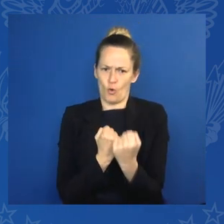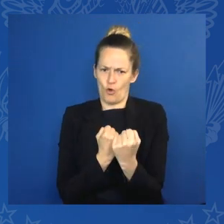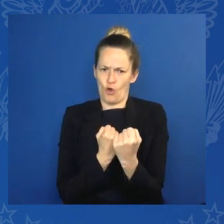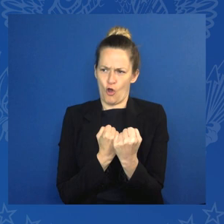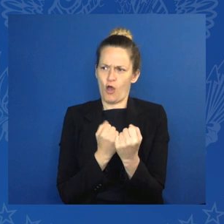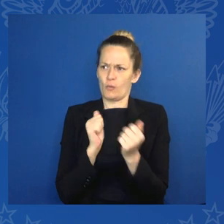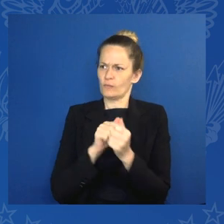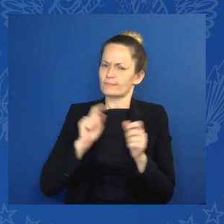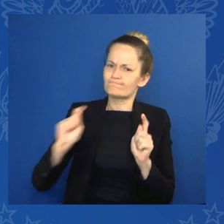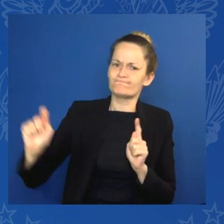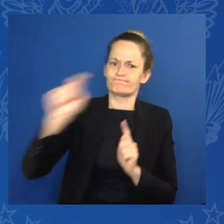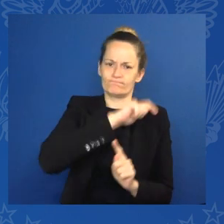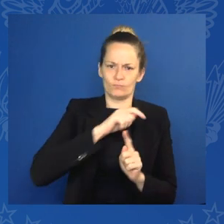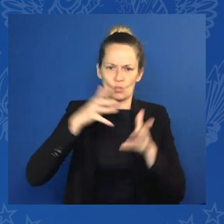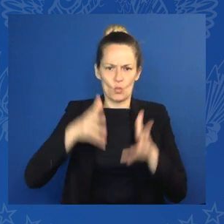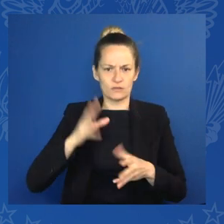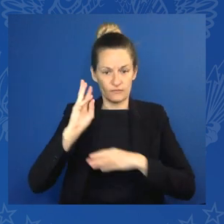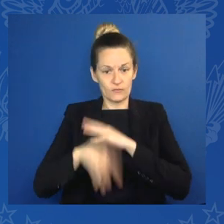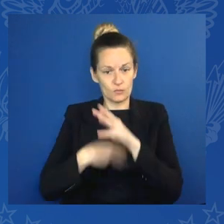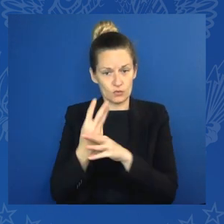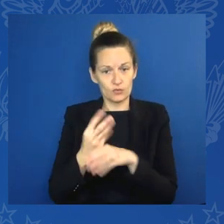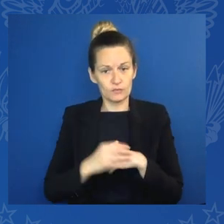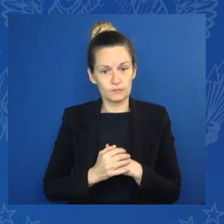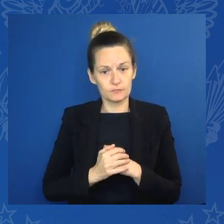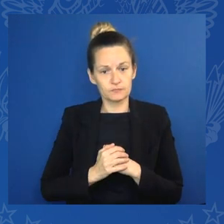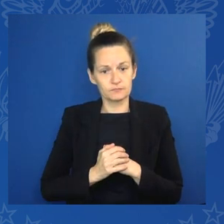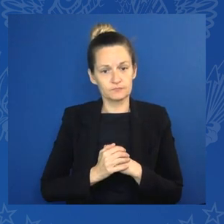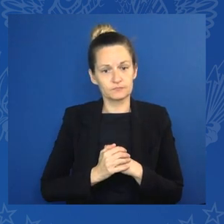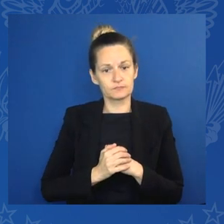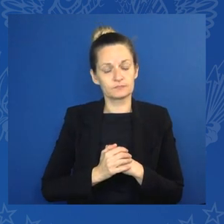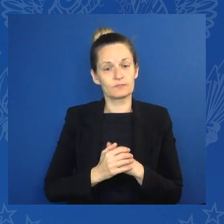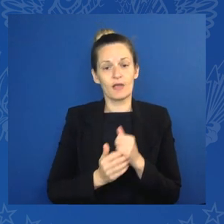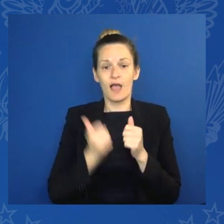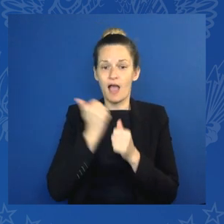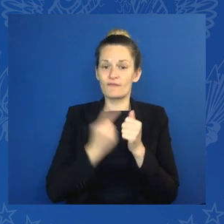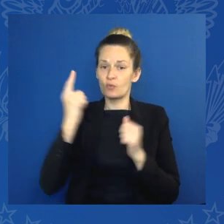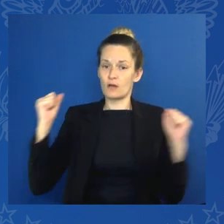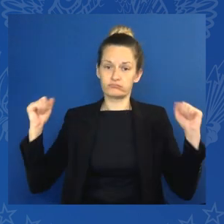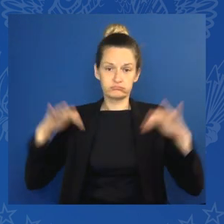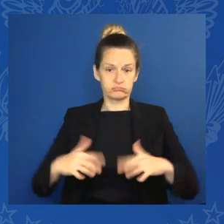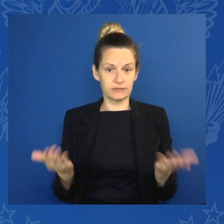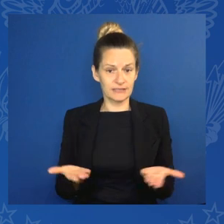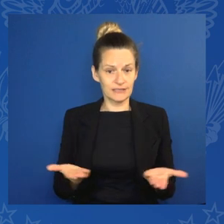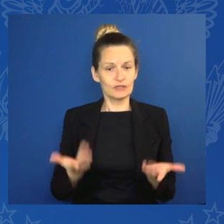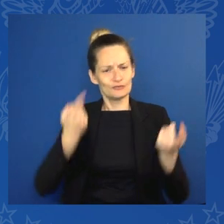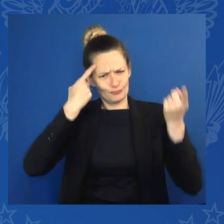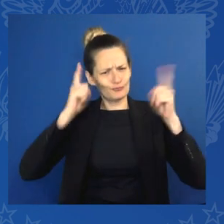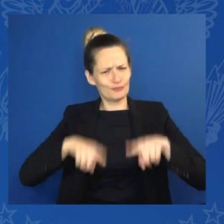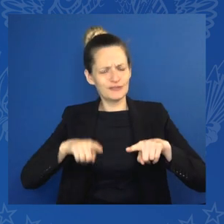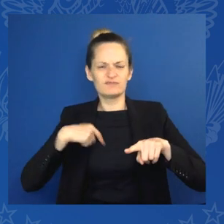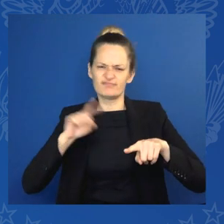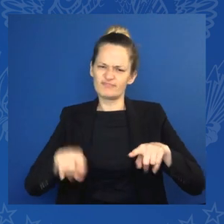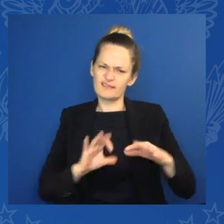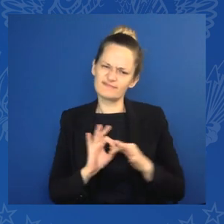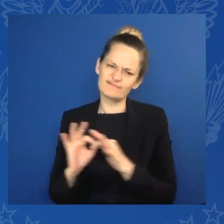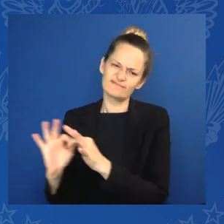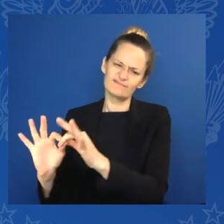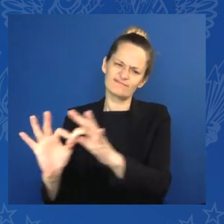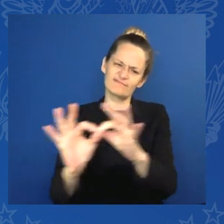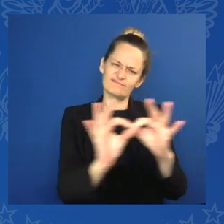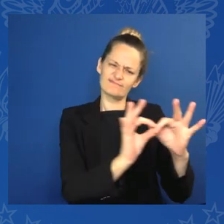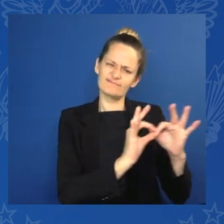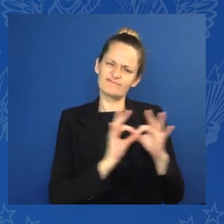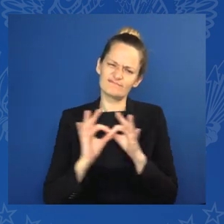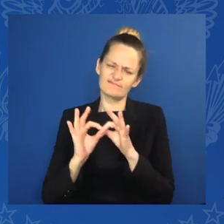order to overcome the gaps that exist in infrastructure in developing countries. And it's essential that we do this in order to promote sustainable